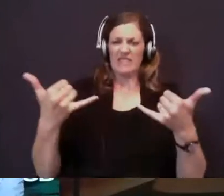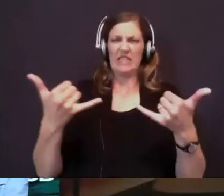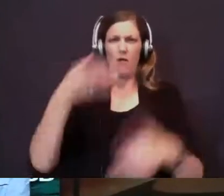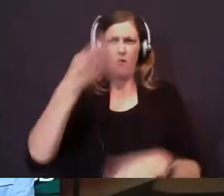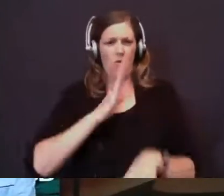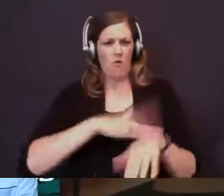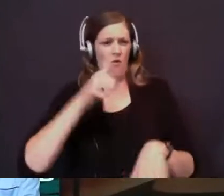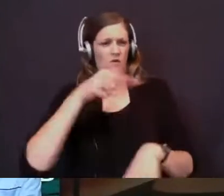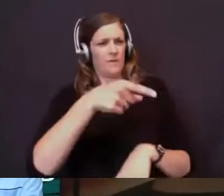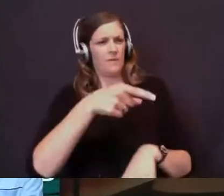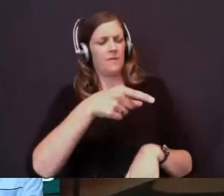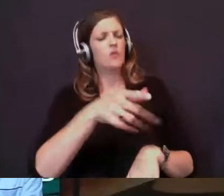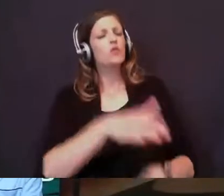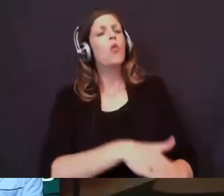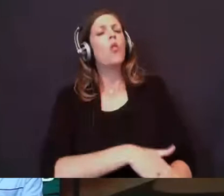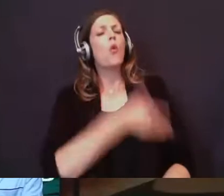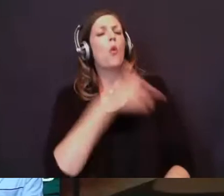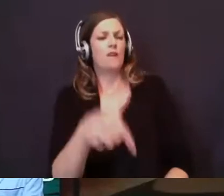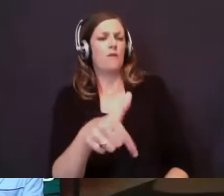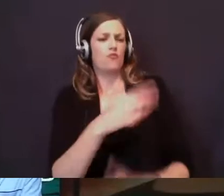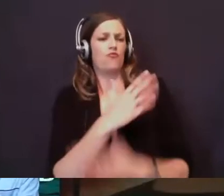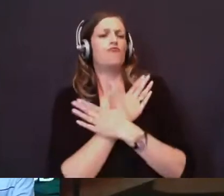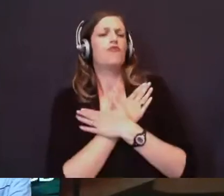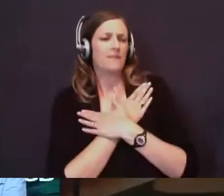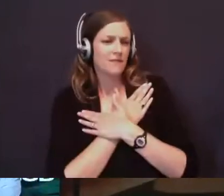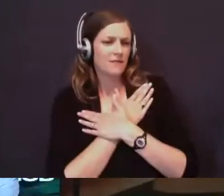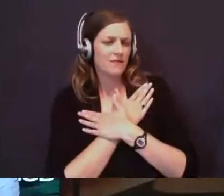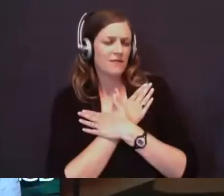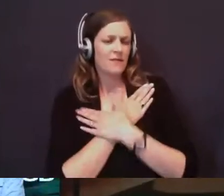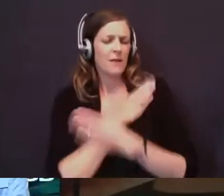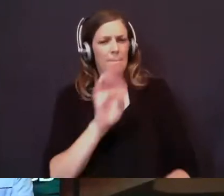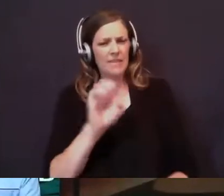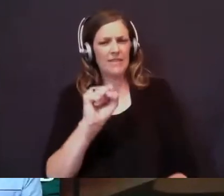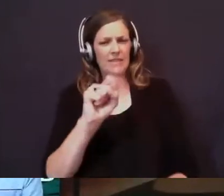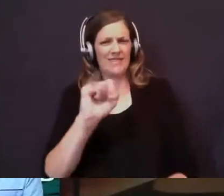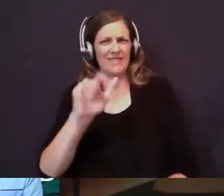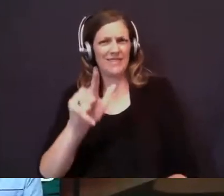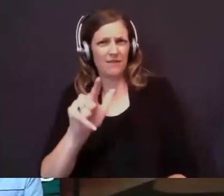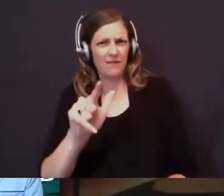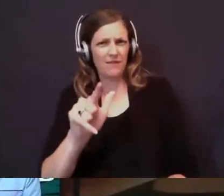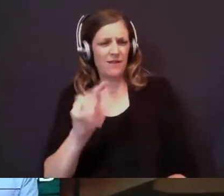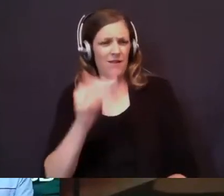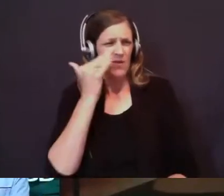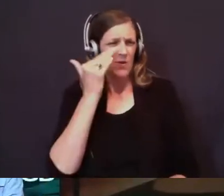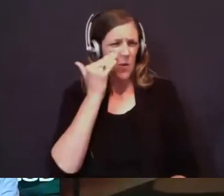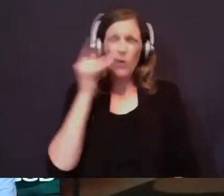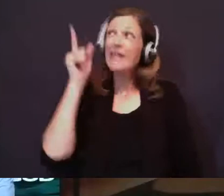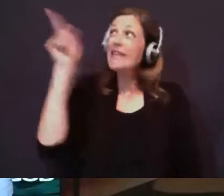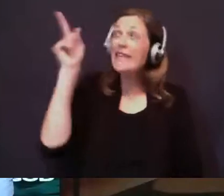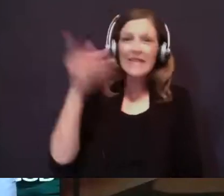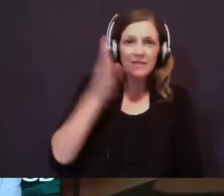to slow down and to rest, to be still and to know that he is God.